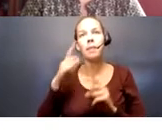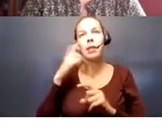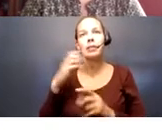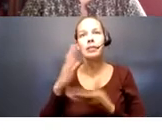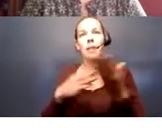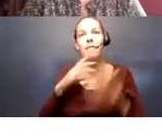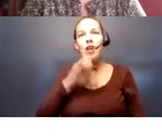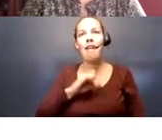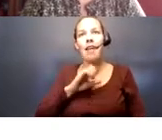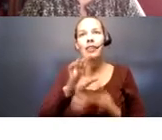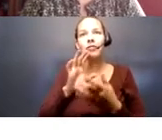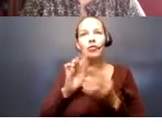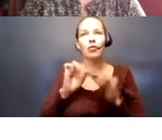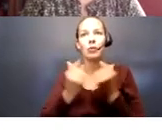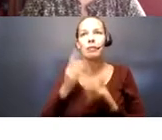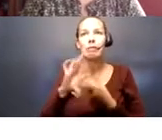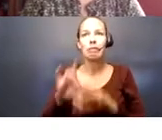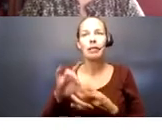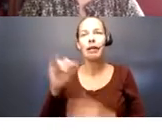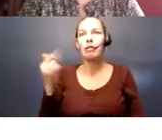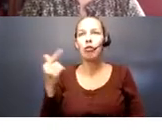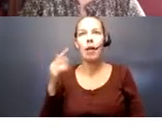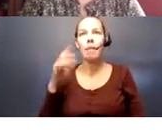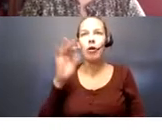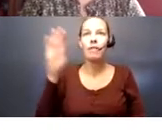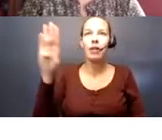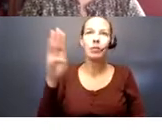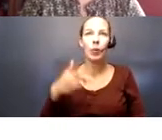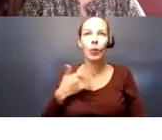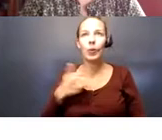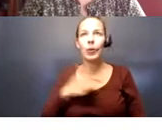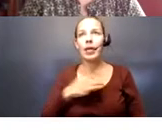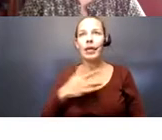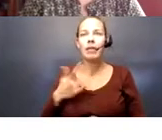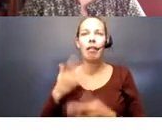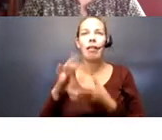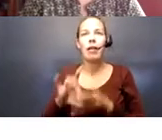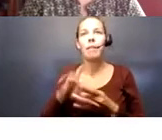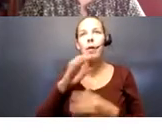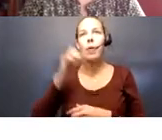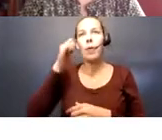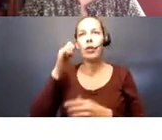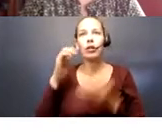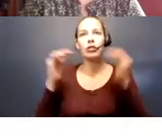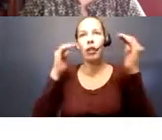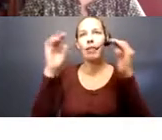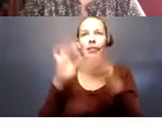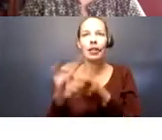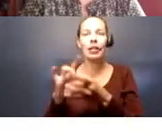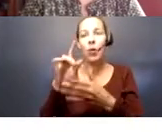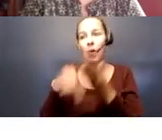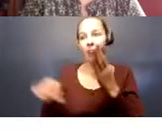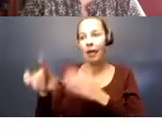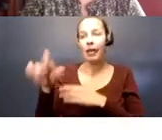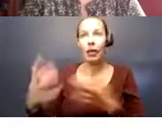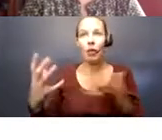age groups connection is just getting on Instagram or Facebook. And we feel connected. But our older adults connection to them. And what they need and